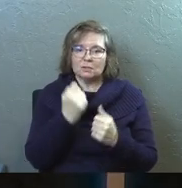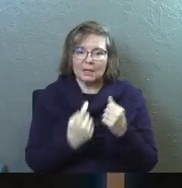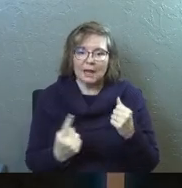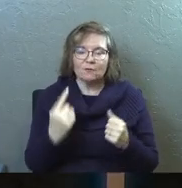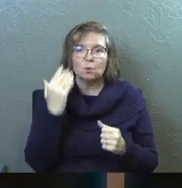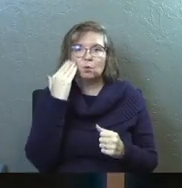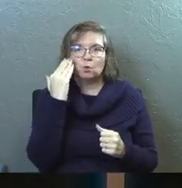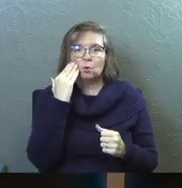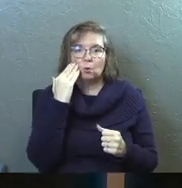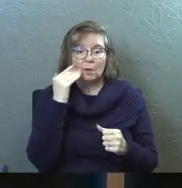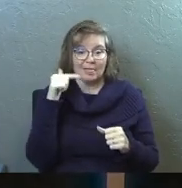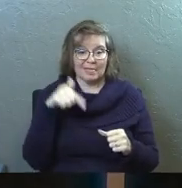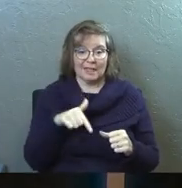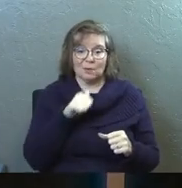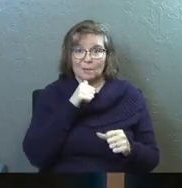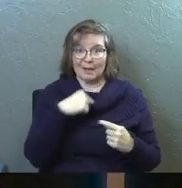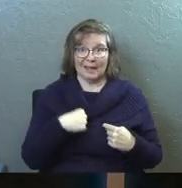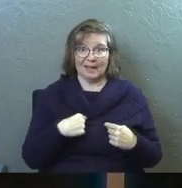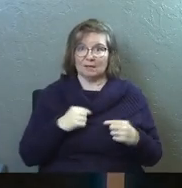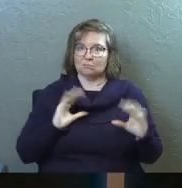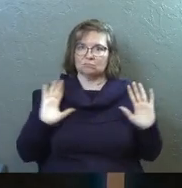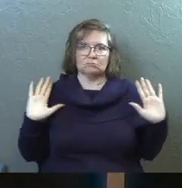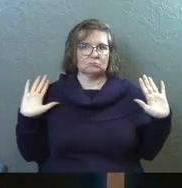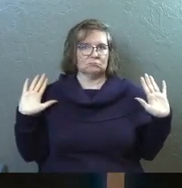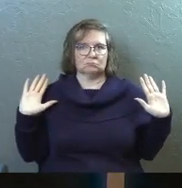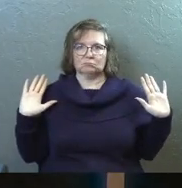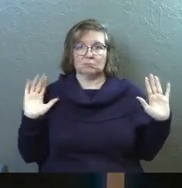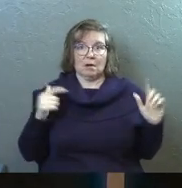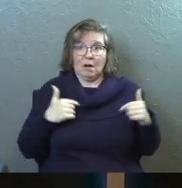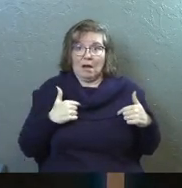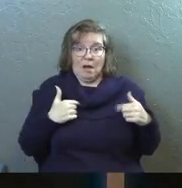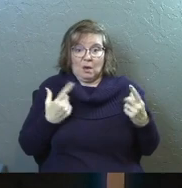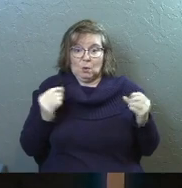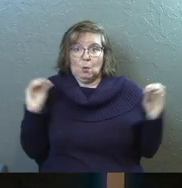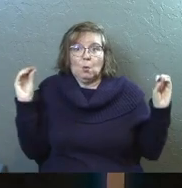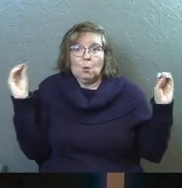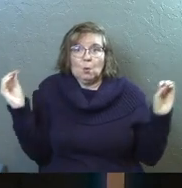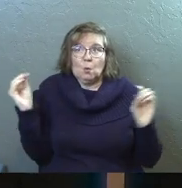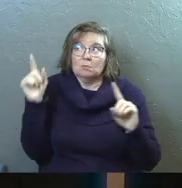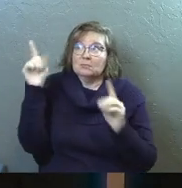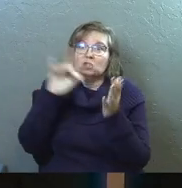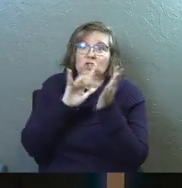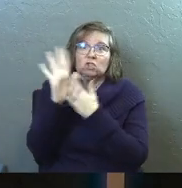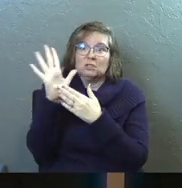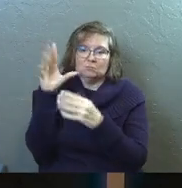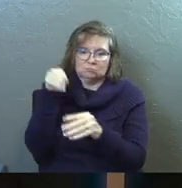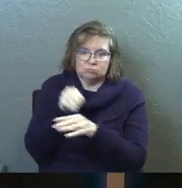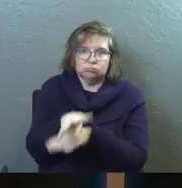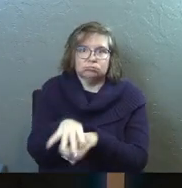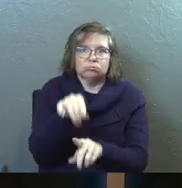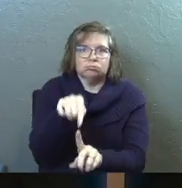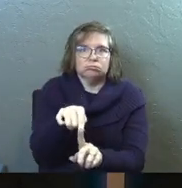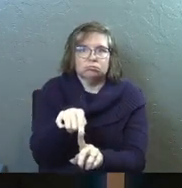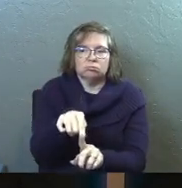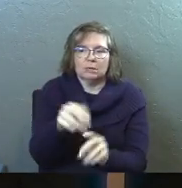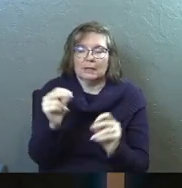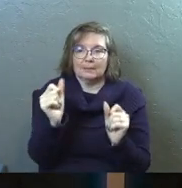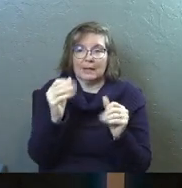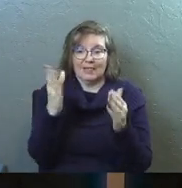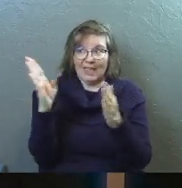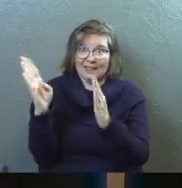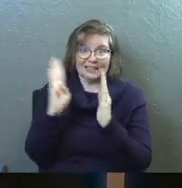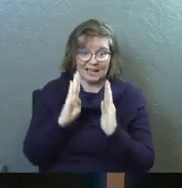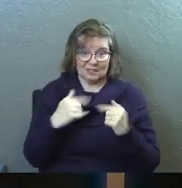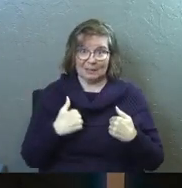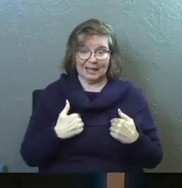that everybody knew that none of this was about him. He's like, I didn't do anything. This was Jesus. Immediately took that attention